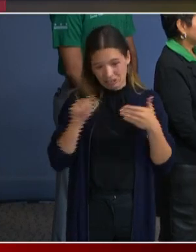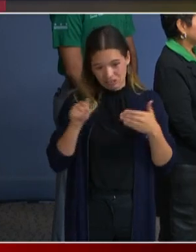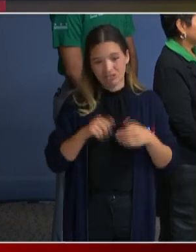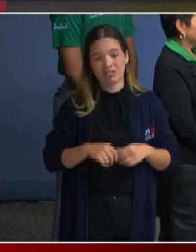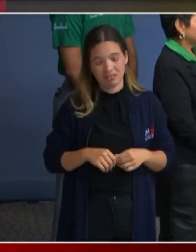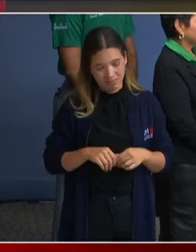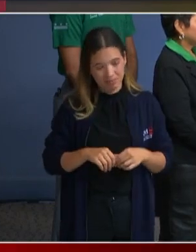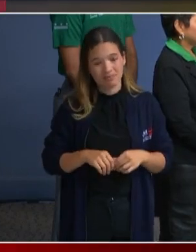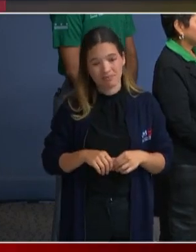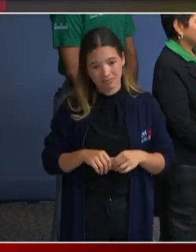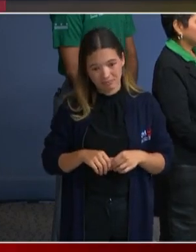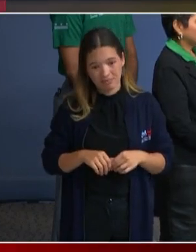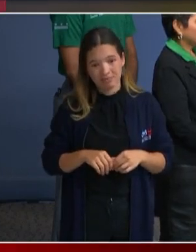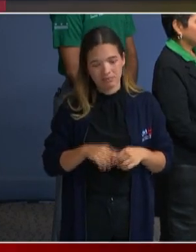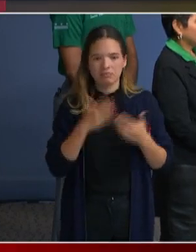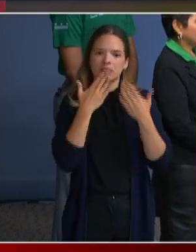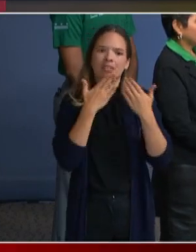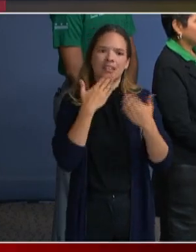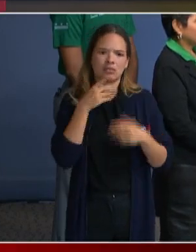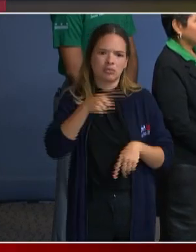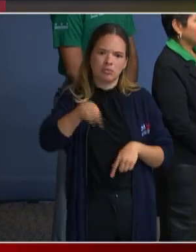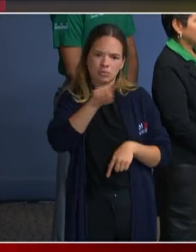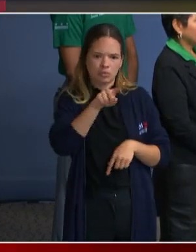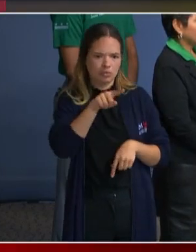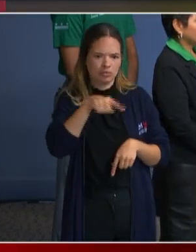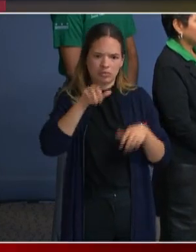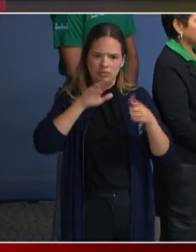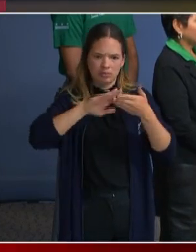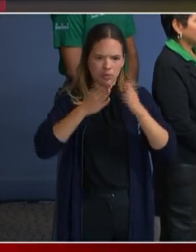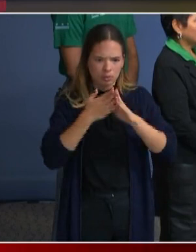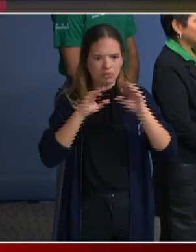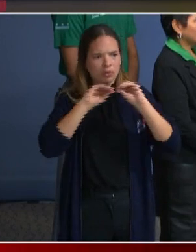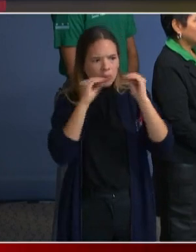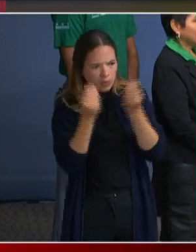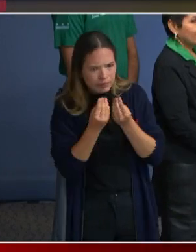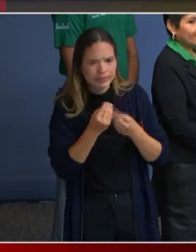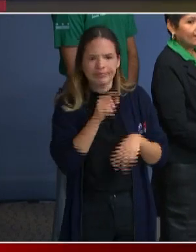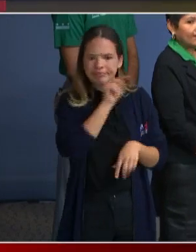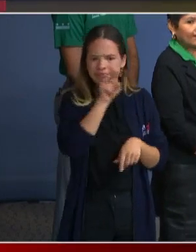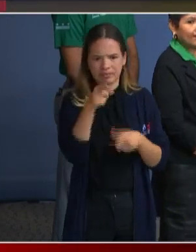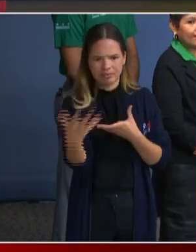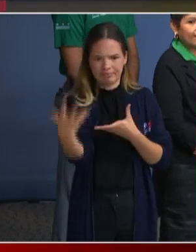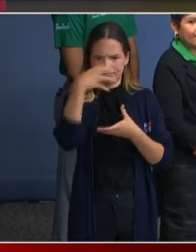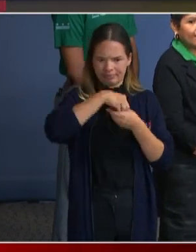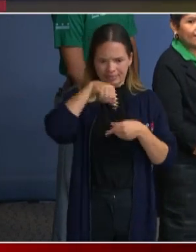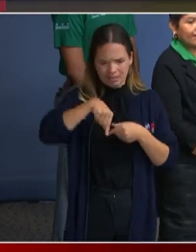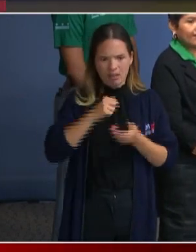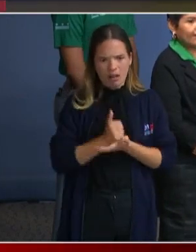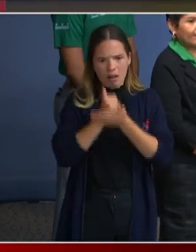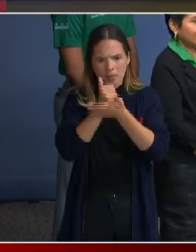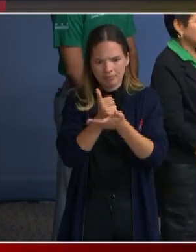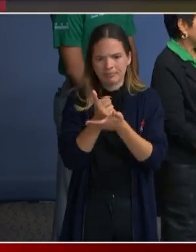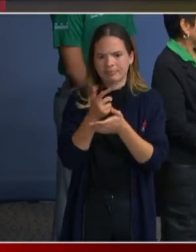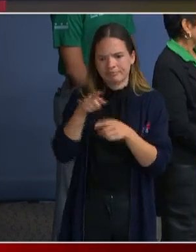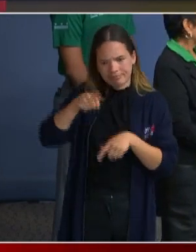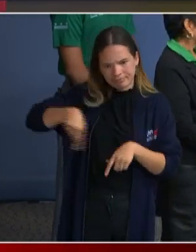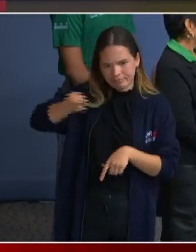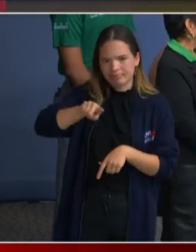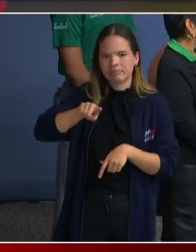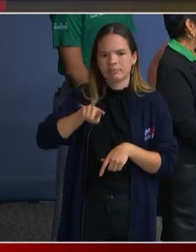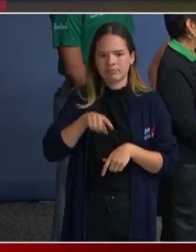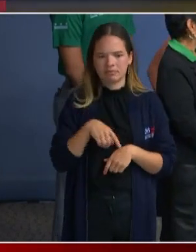to the other community-based organizations who have participated in this aid including Catholic Charities and